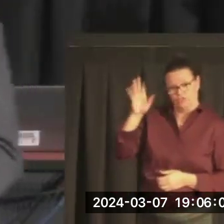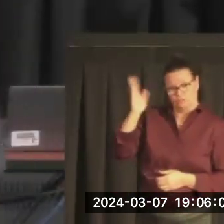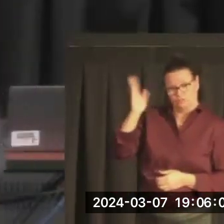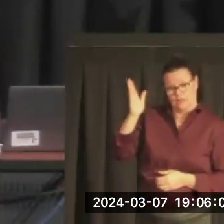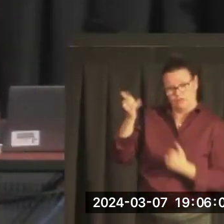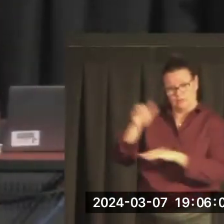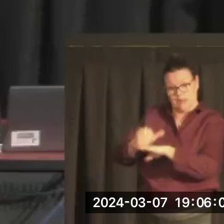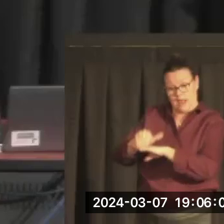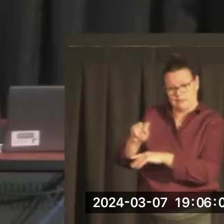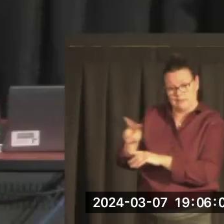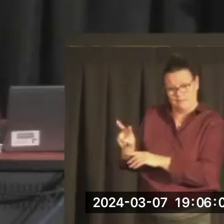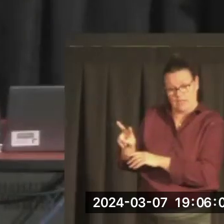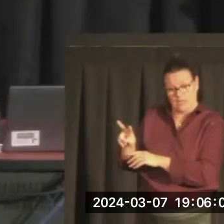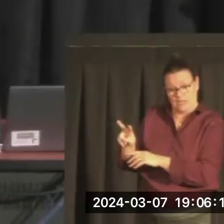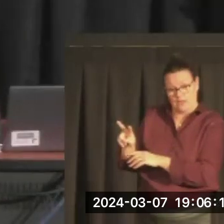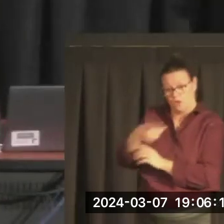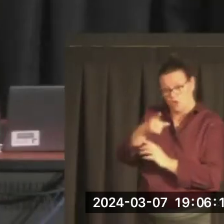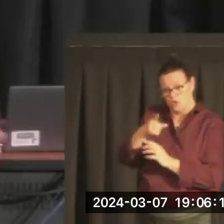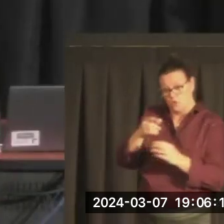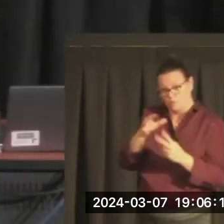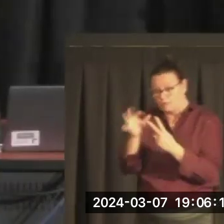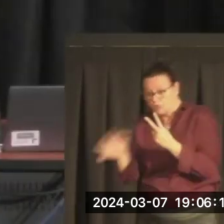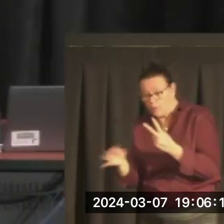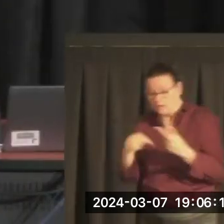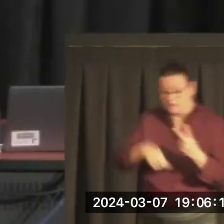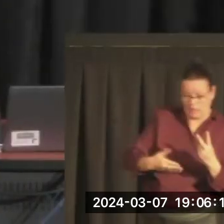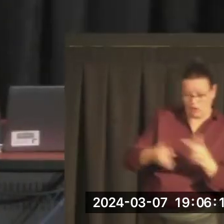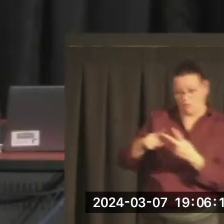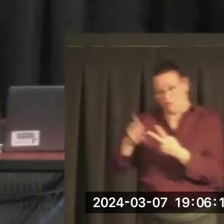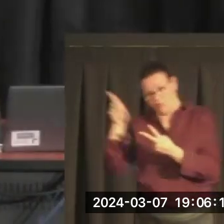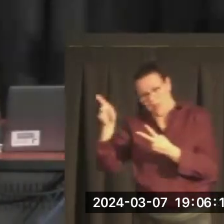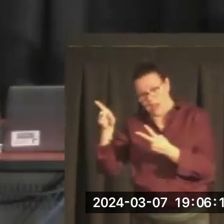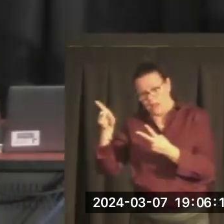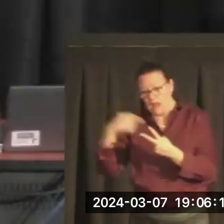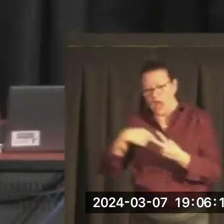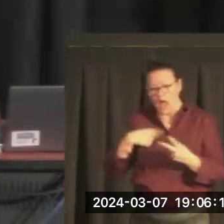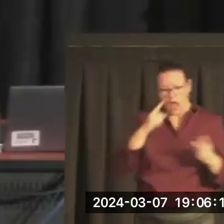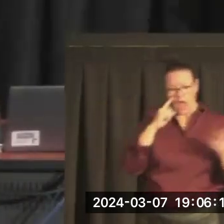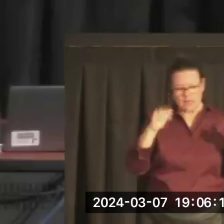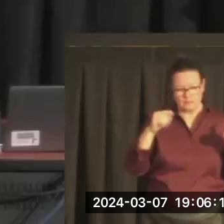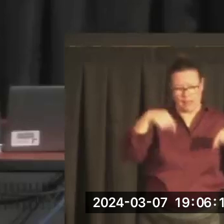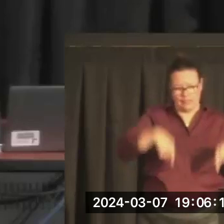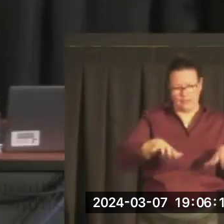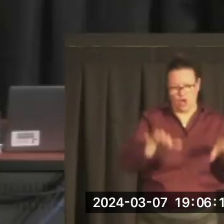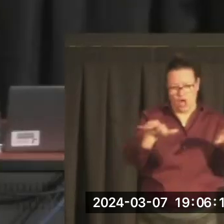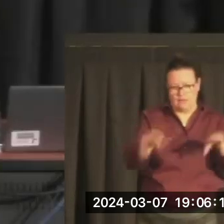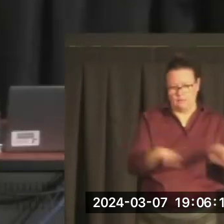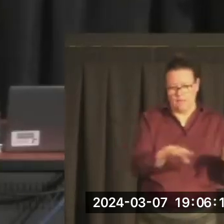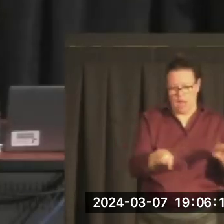I expect the behavior of this audience to be significantly different and better, and I might add.